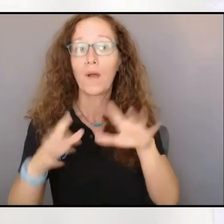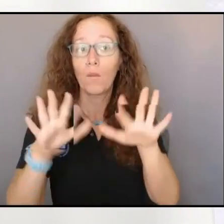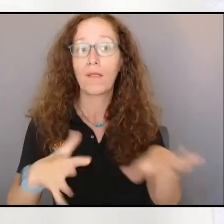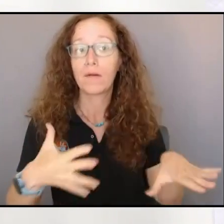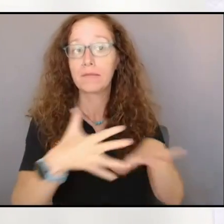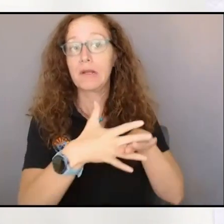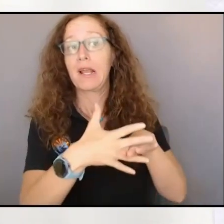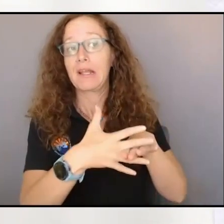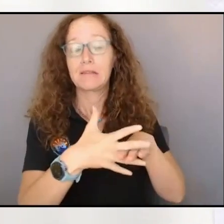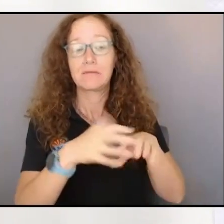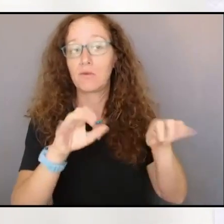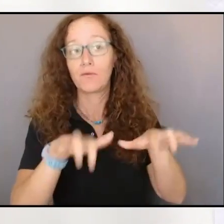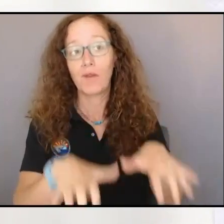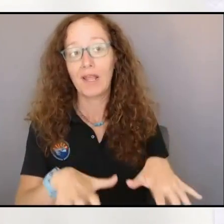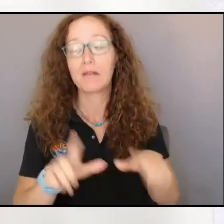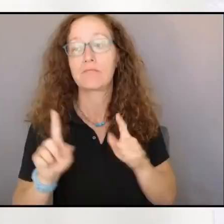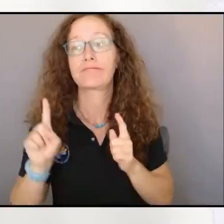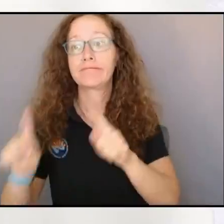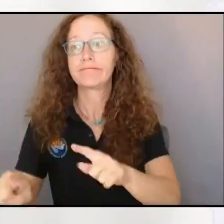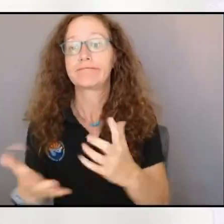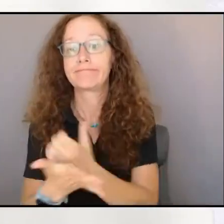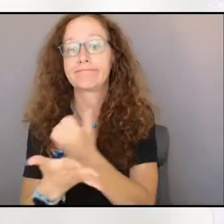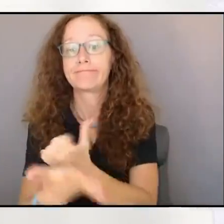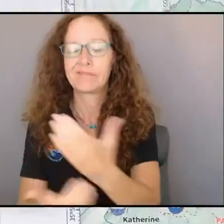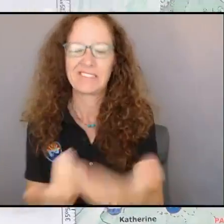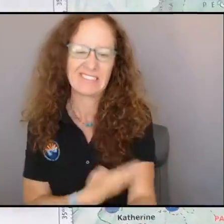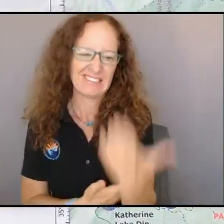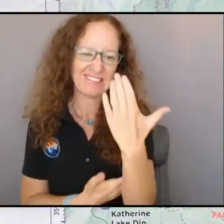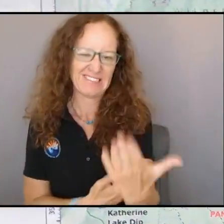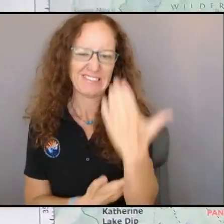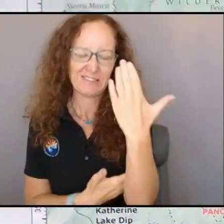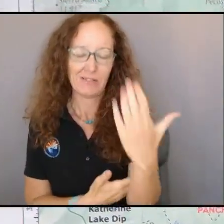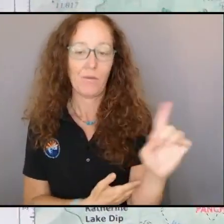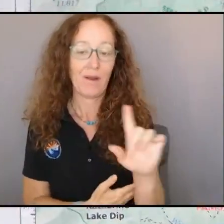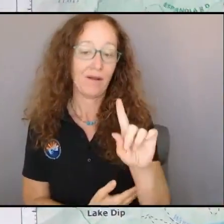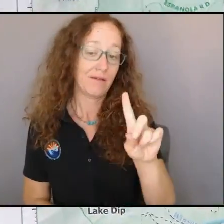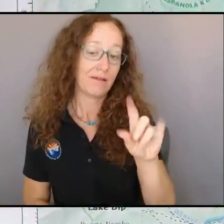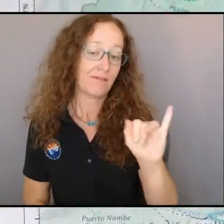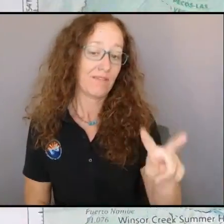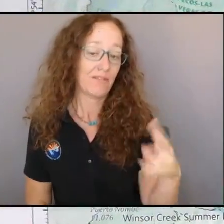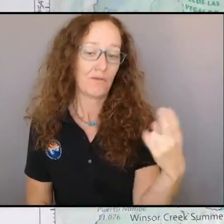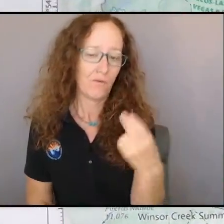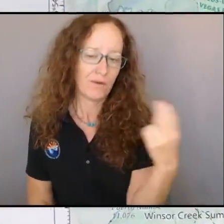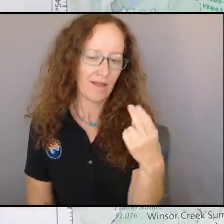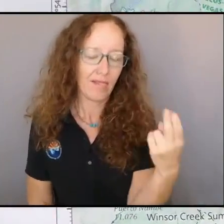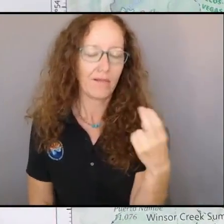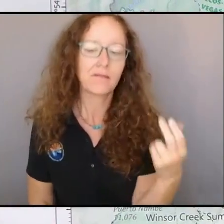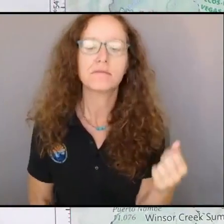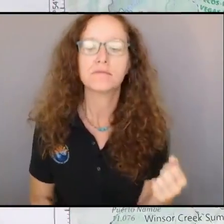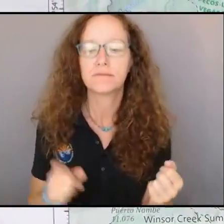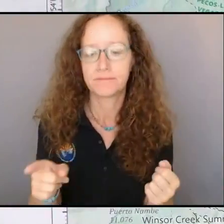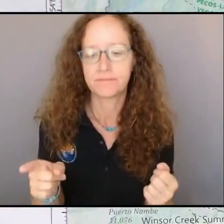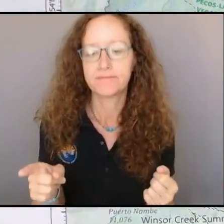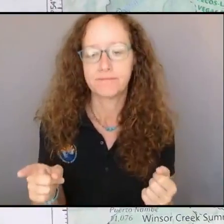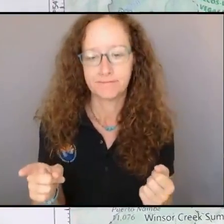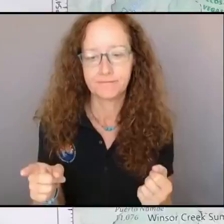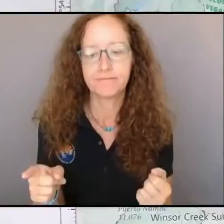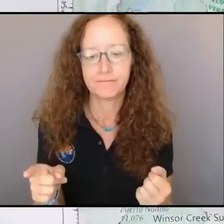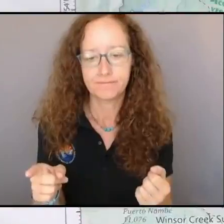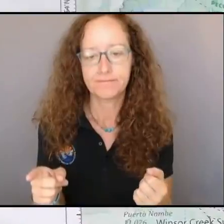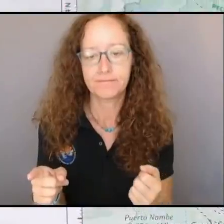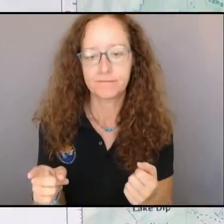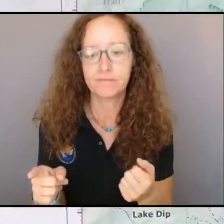hours up here in Division Hotel. They were able to, they tried to engage